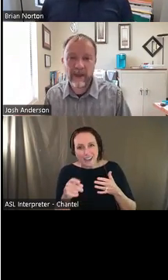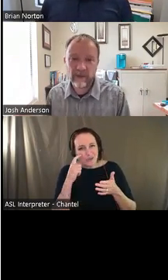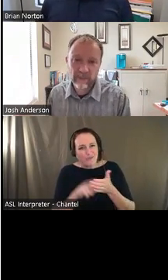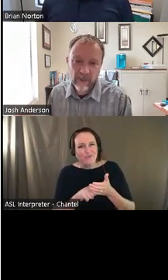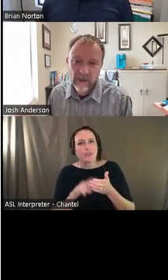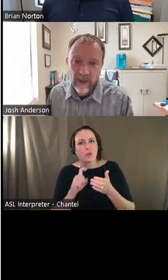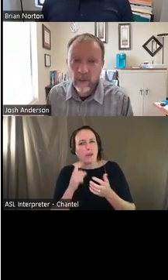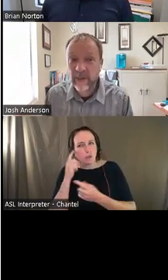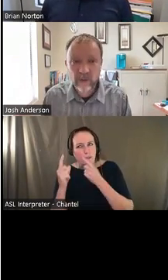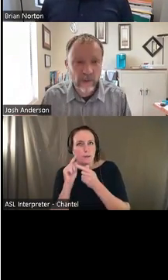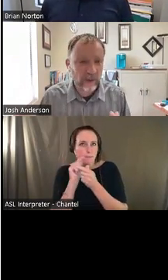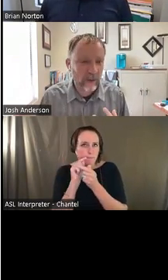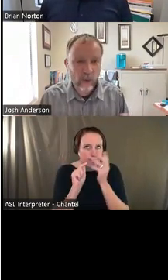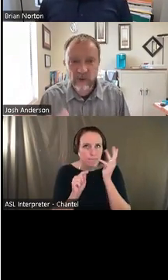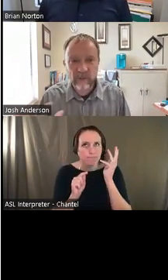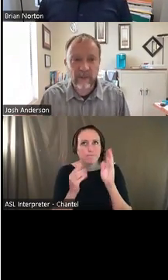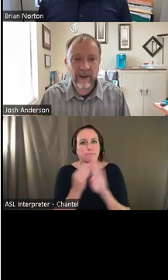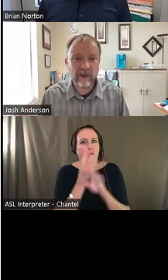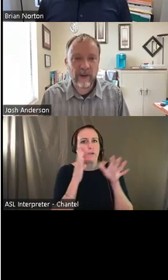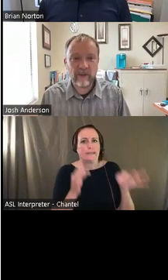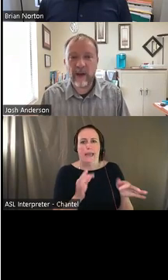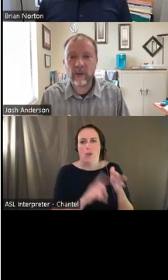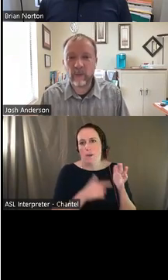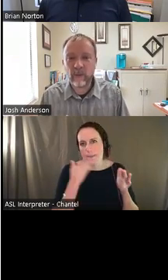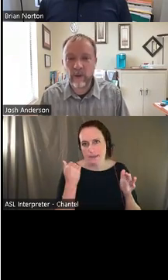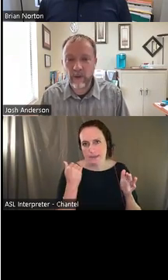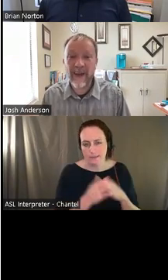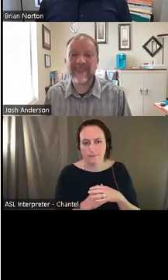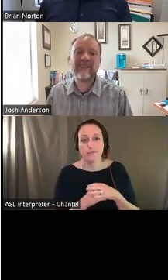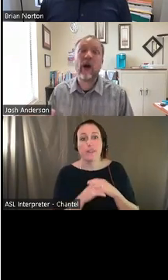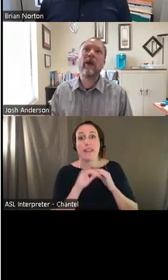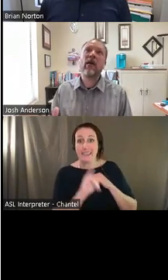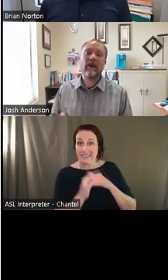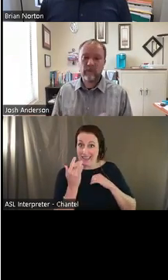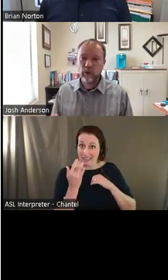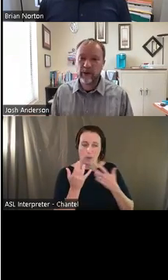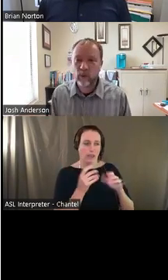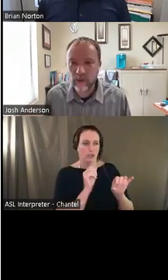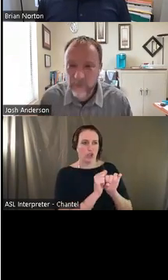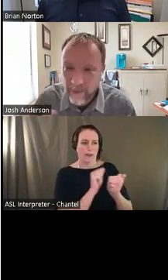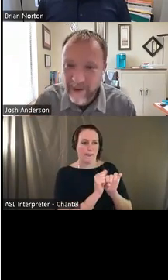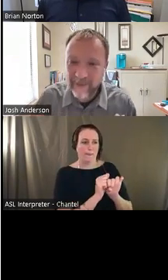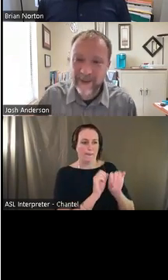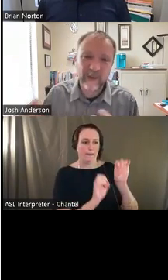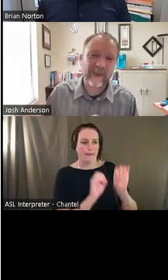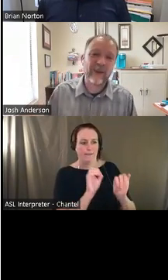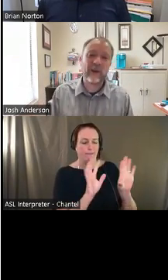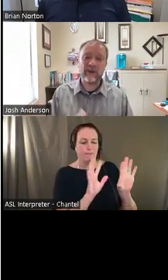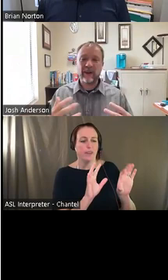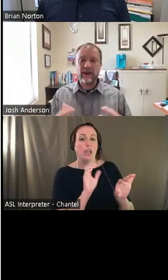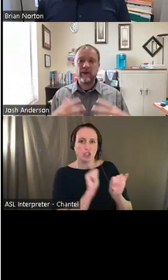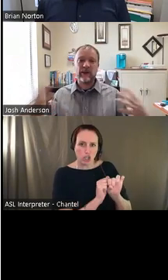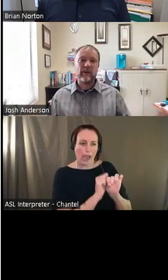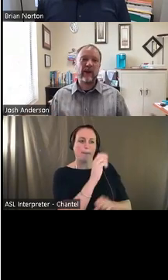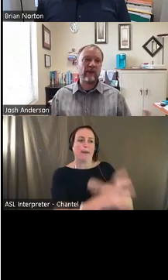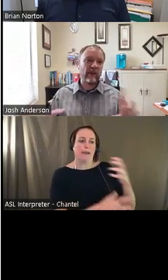might be best. really that's where the whole job accommodation of value or job, too big of a word, job accommodation evaluation